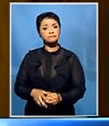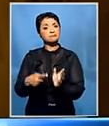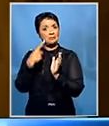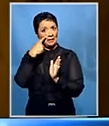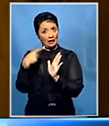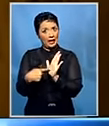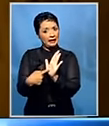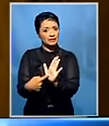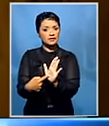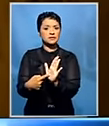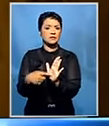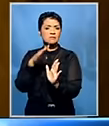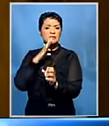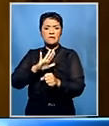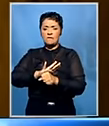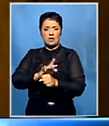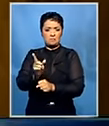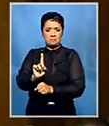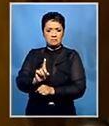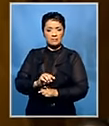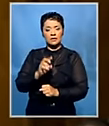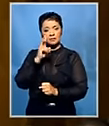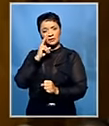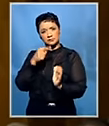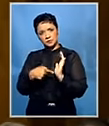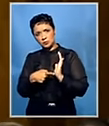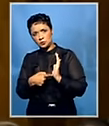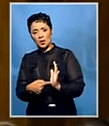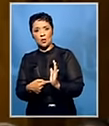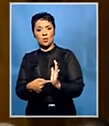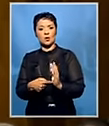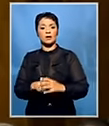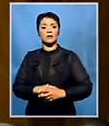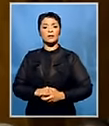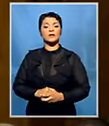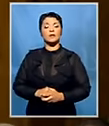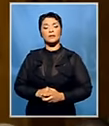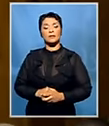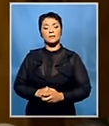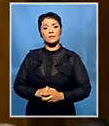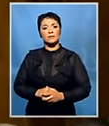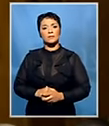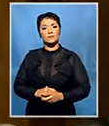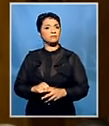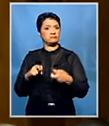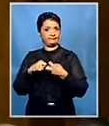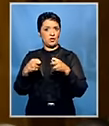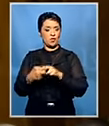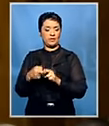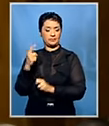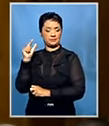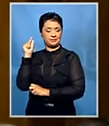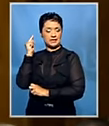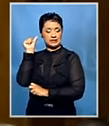not exclude the evidence. We've shown you to the, we pointed you to the, or directed you to places in the record